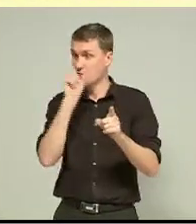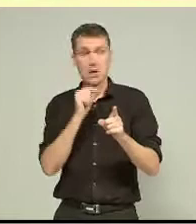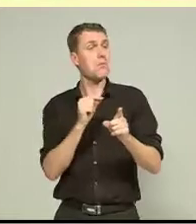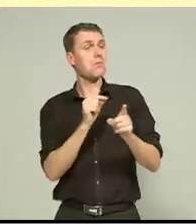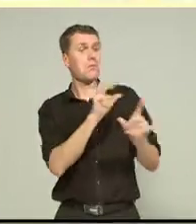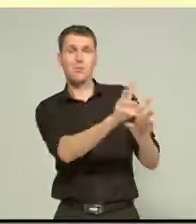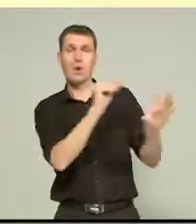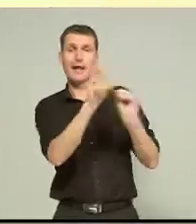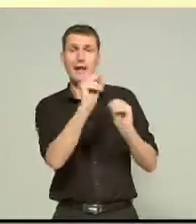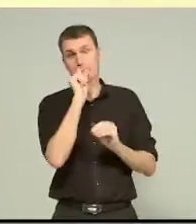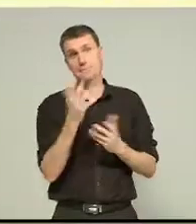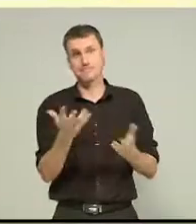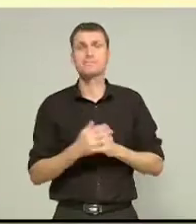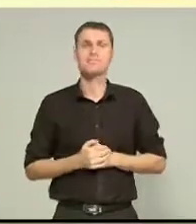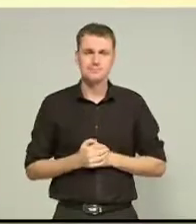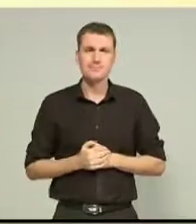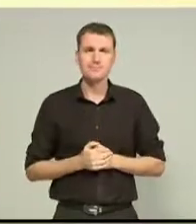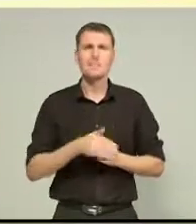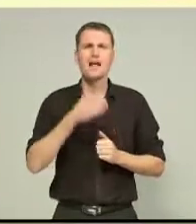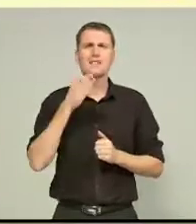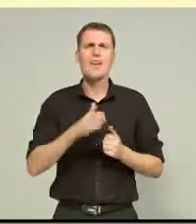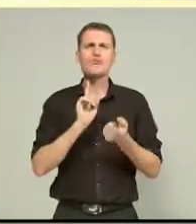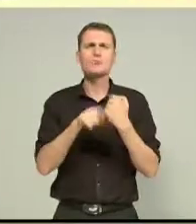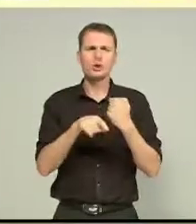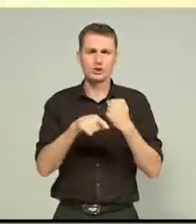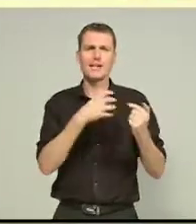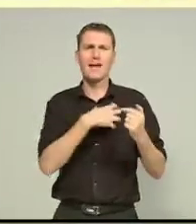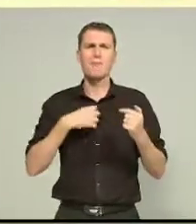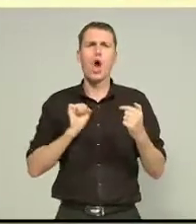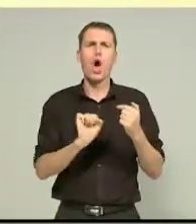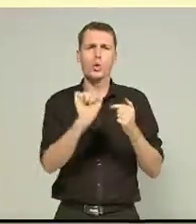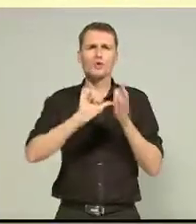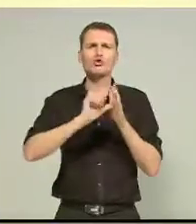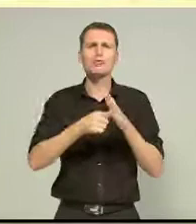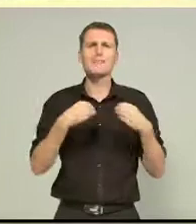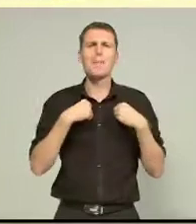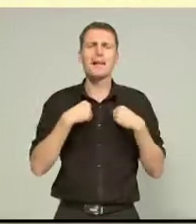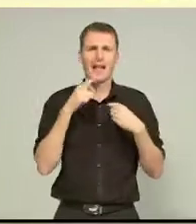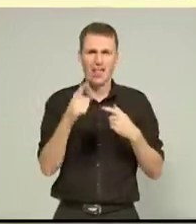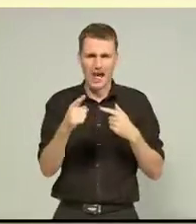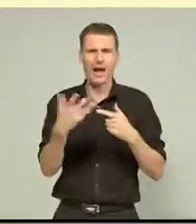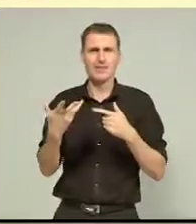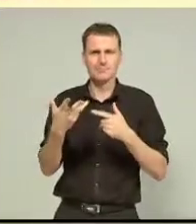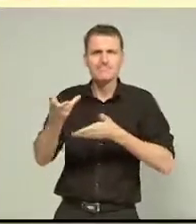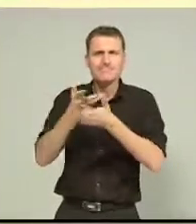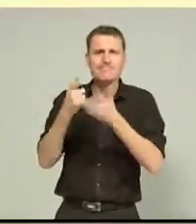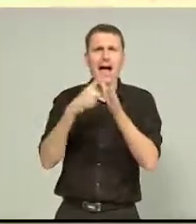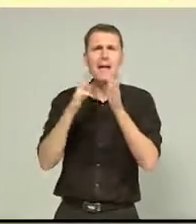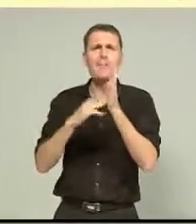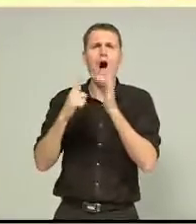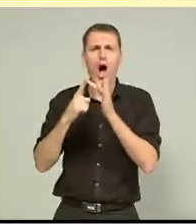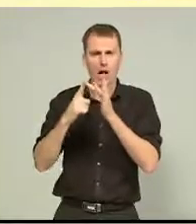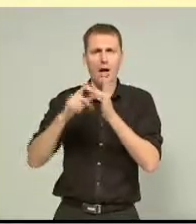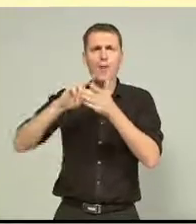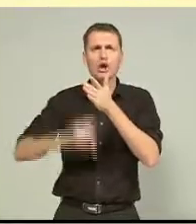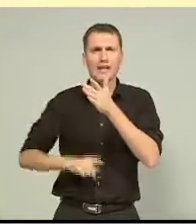these lines themselves. Southern Response is a government-owned insurance company, settling claims for AMI policyholders with earthquake damage prior